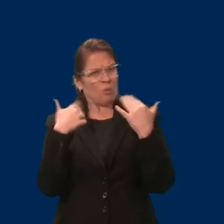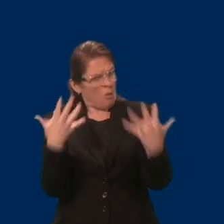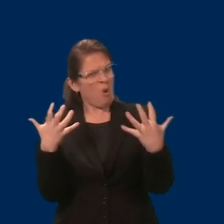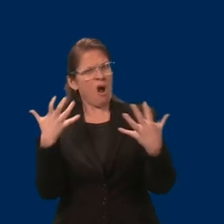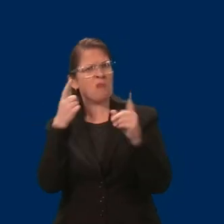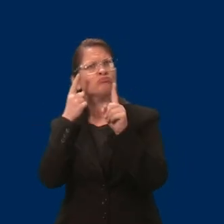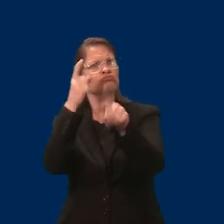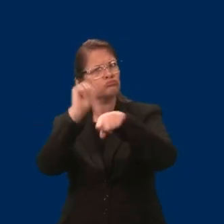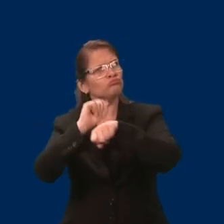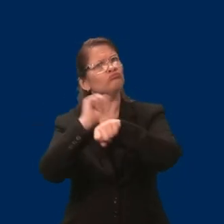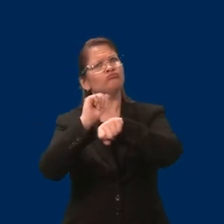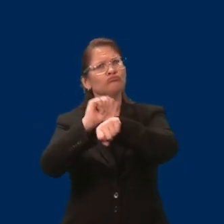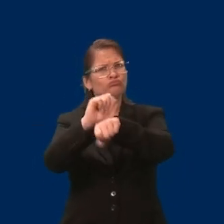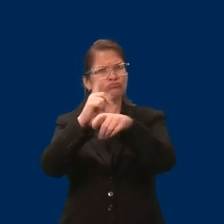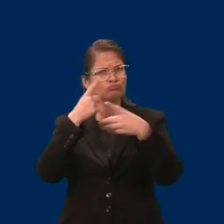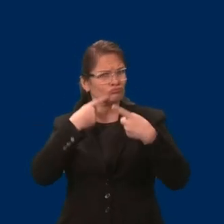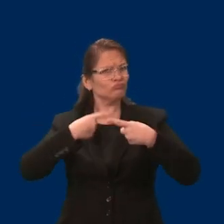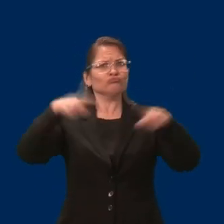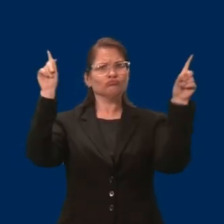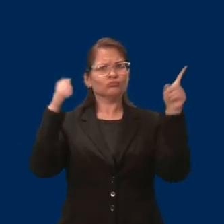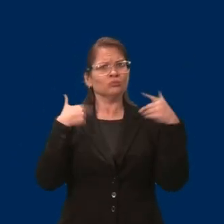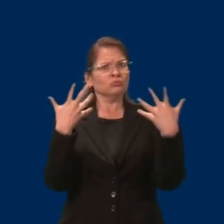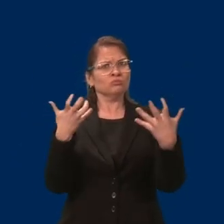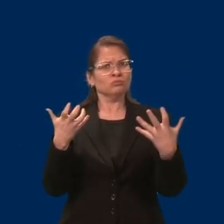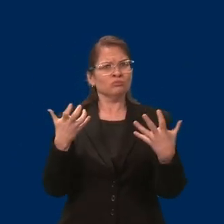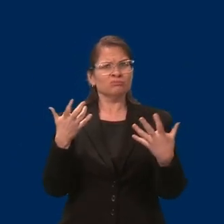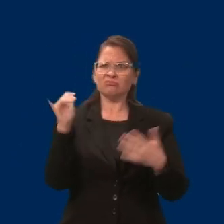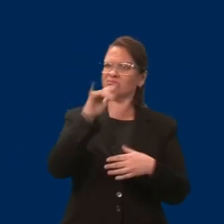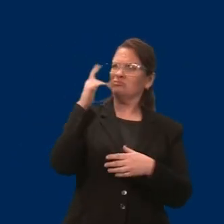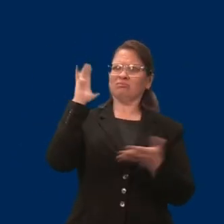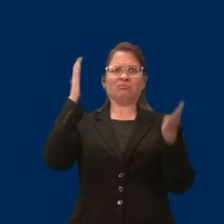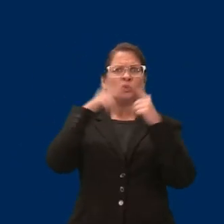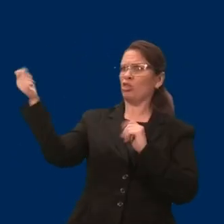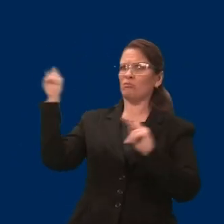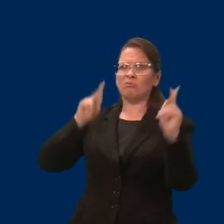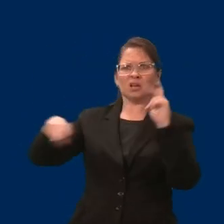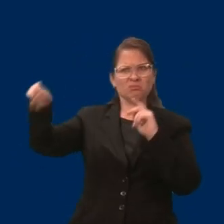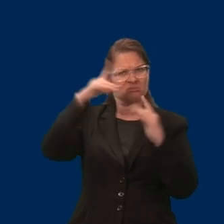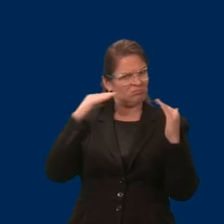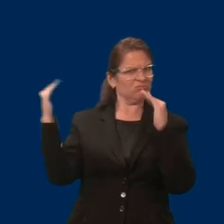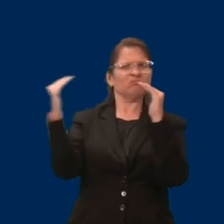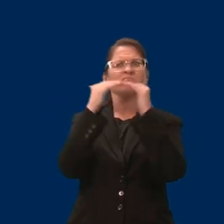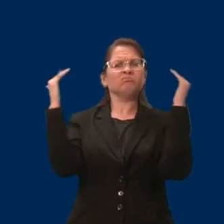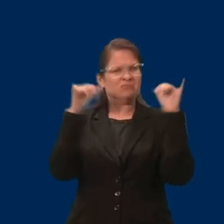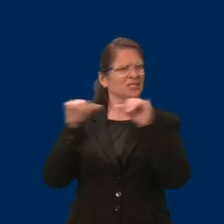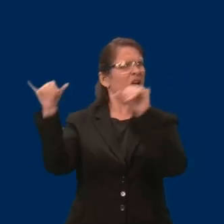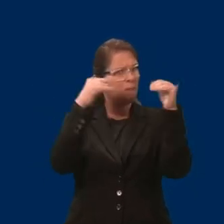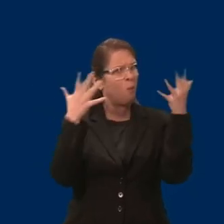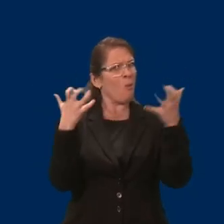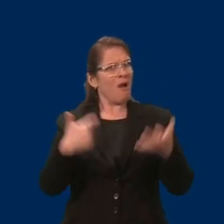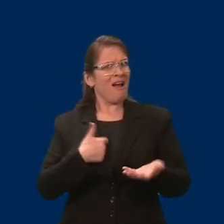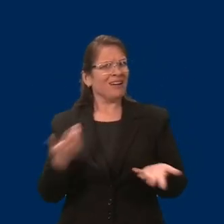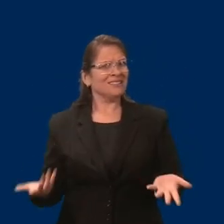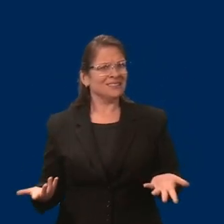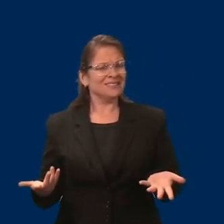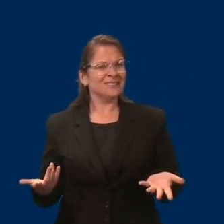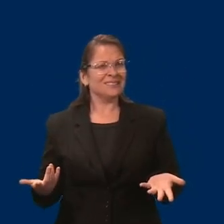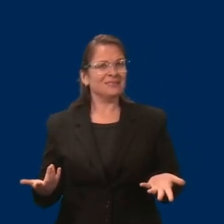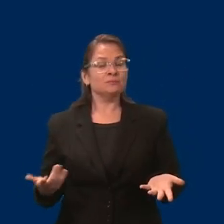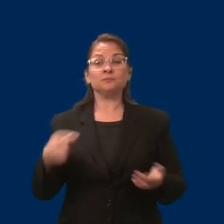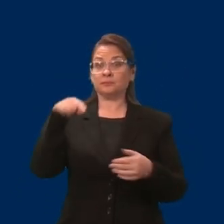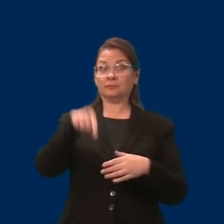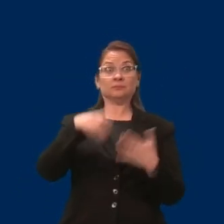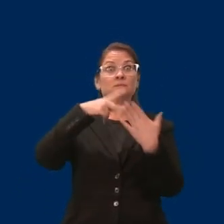be successful at it just like everyone else and have the same opportunities. This program really has been a great